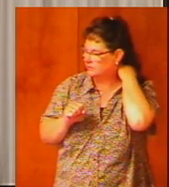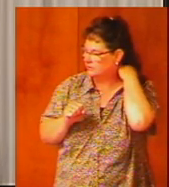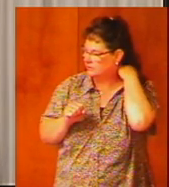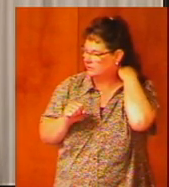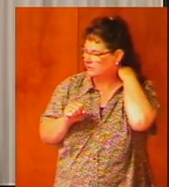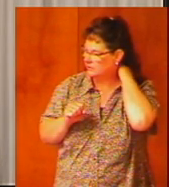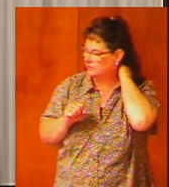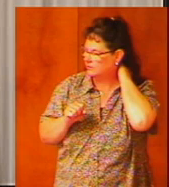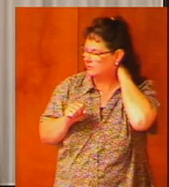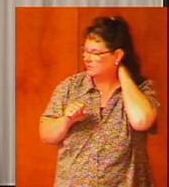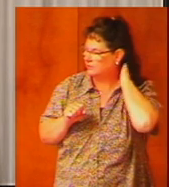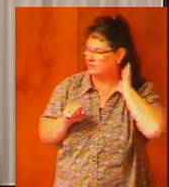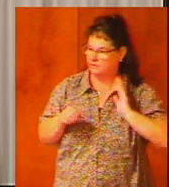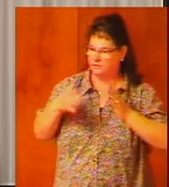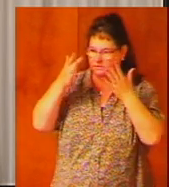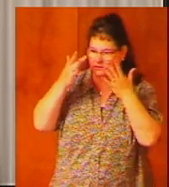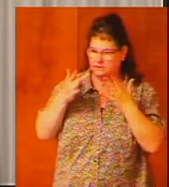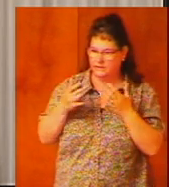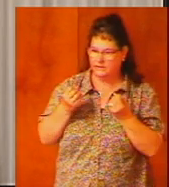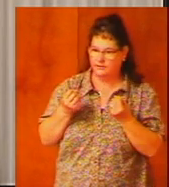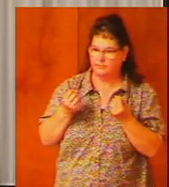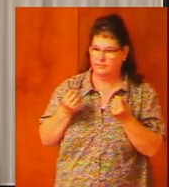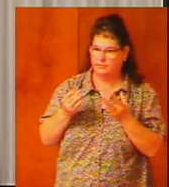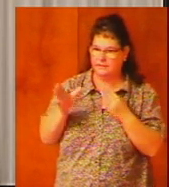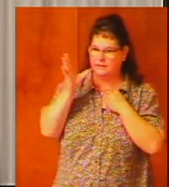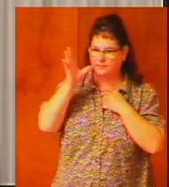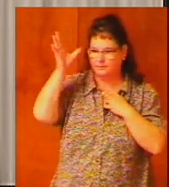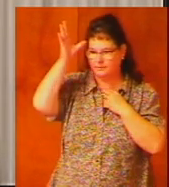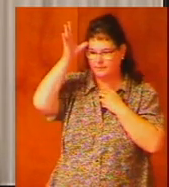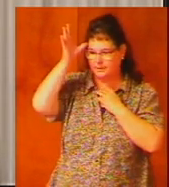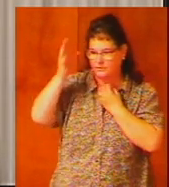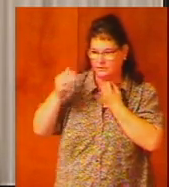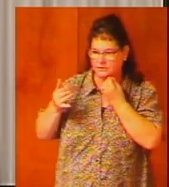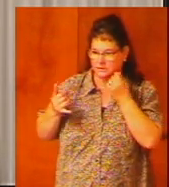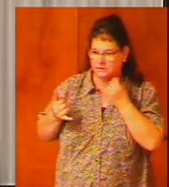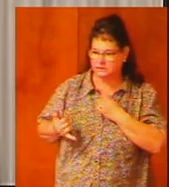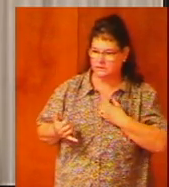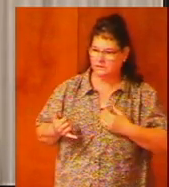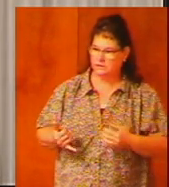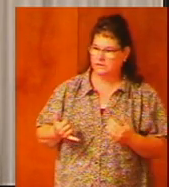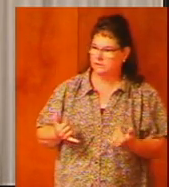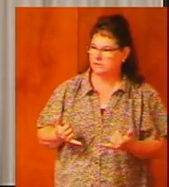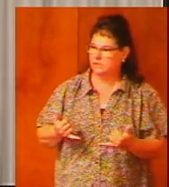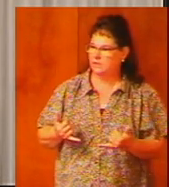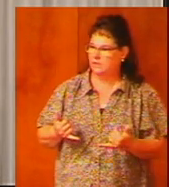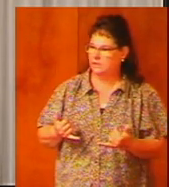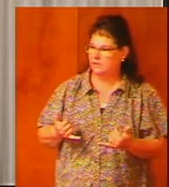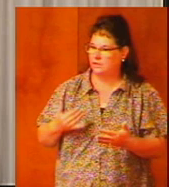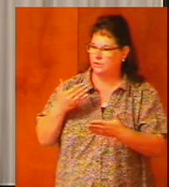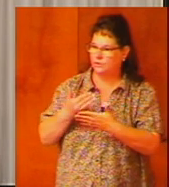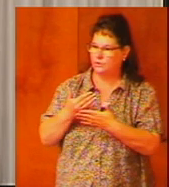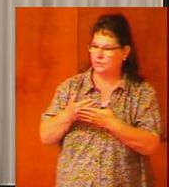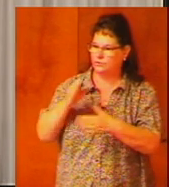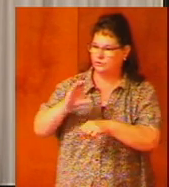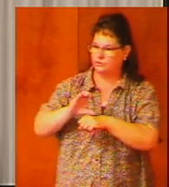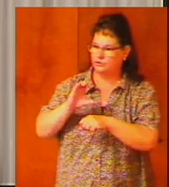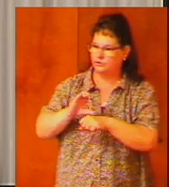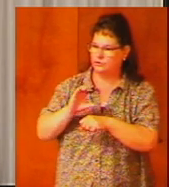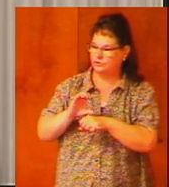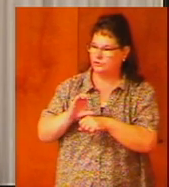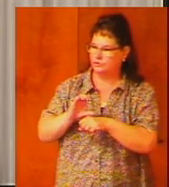sadly many parents today in local churches